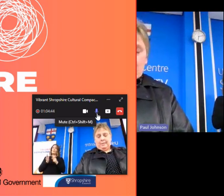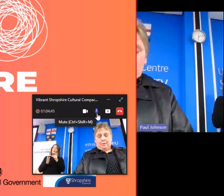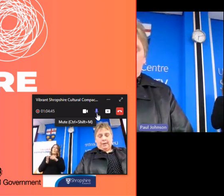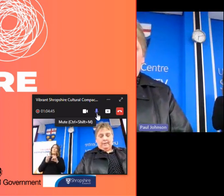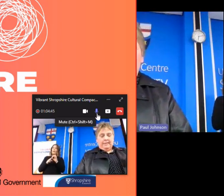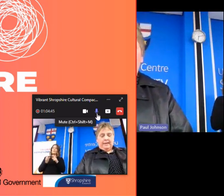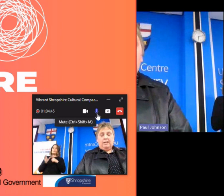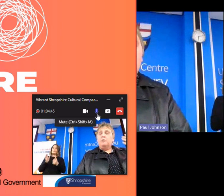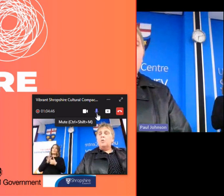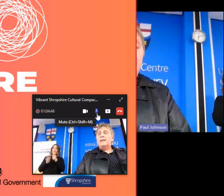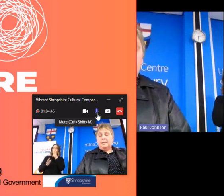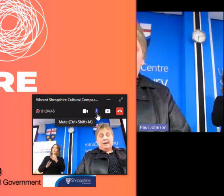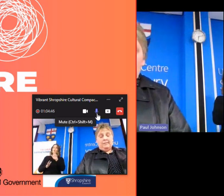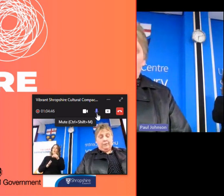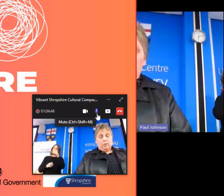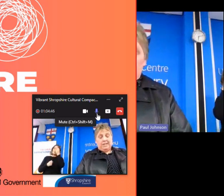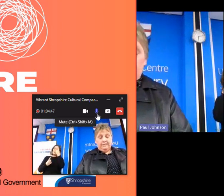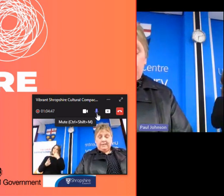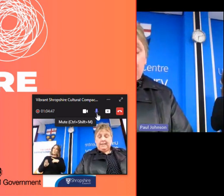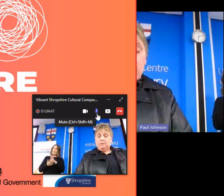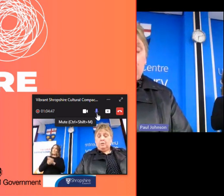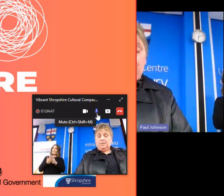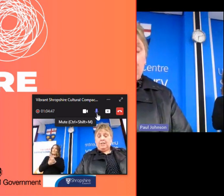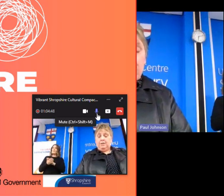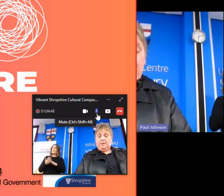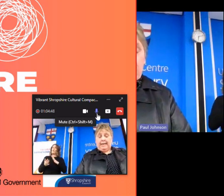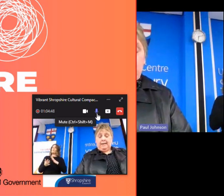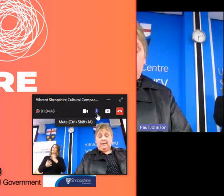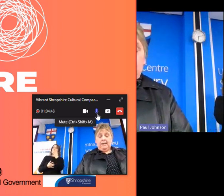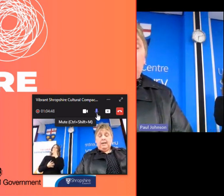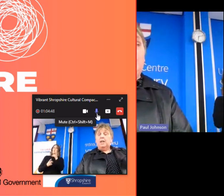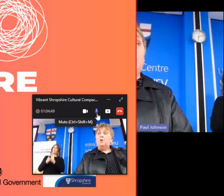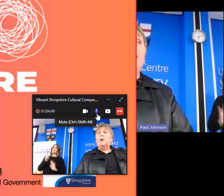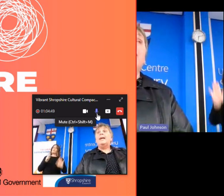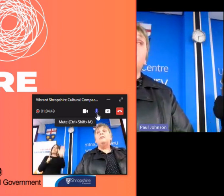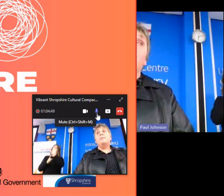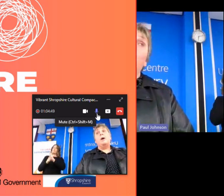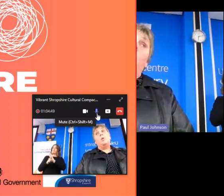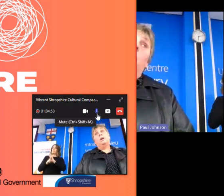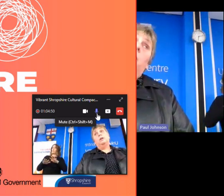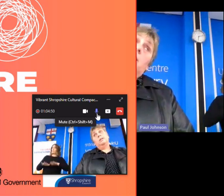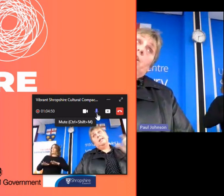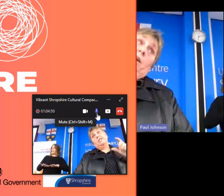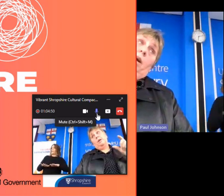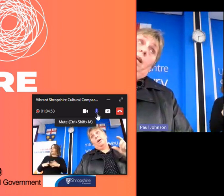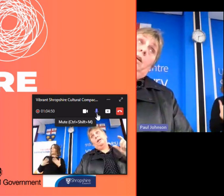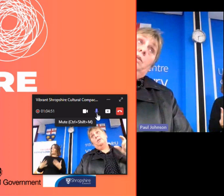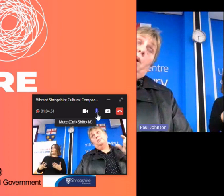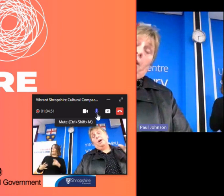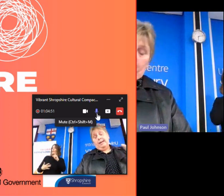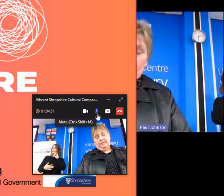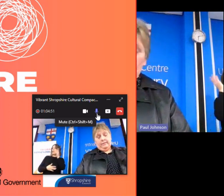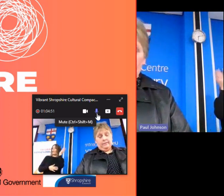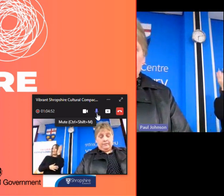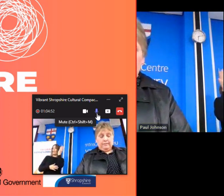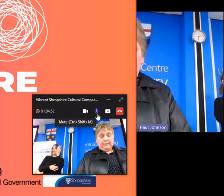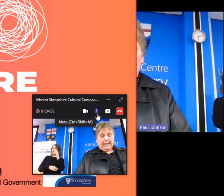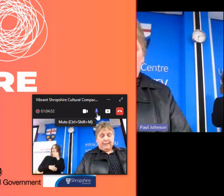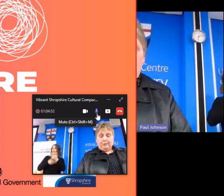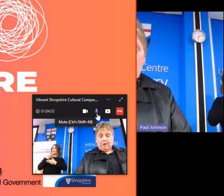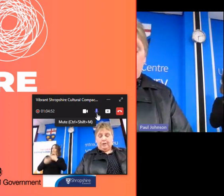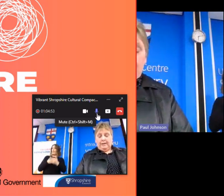take my point there are already about 40 of these across the uk and you will hear about one that's actually quite close by